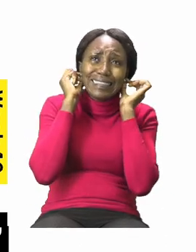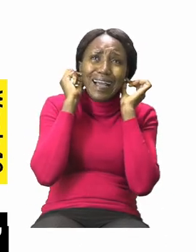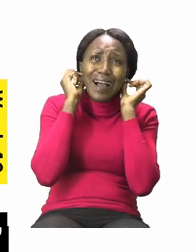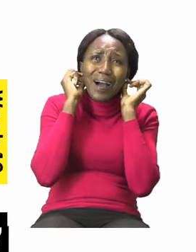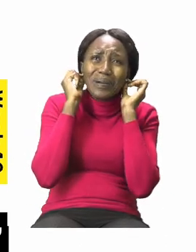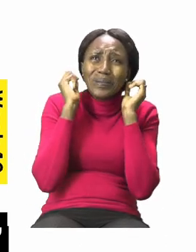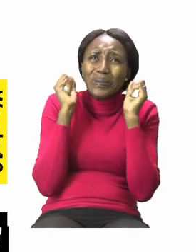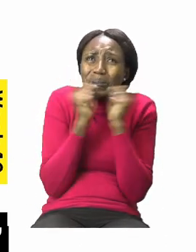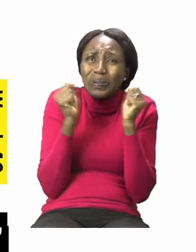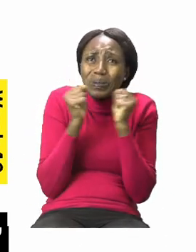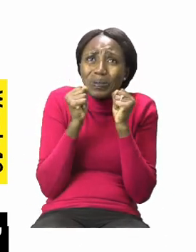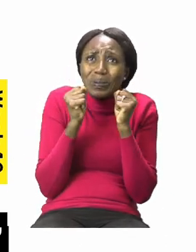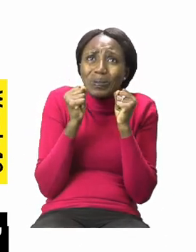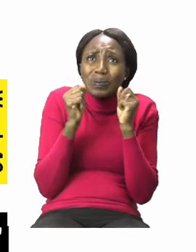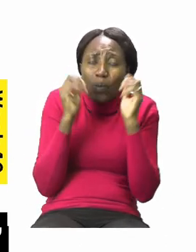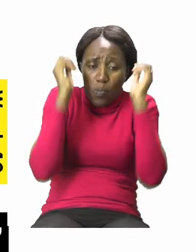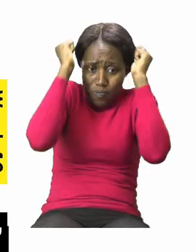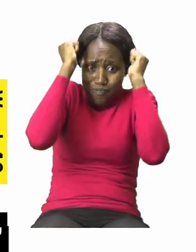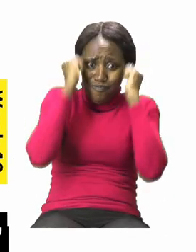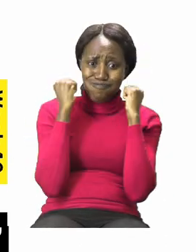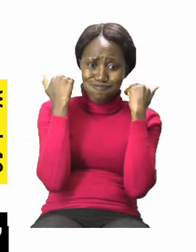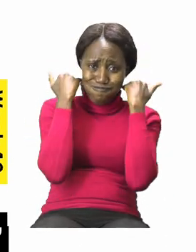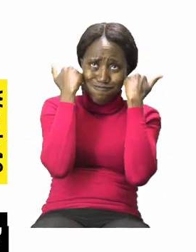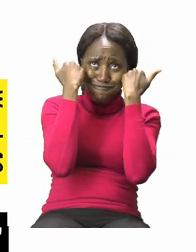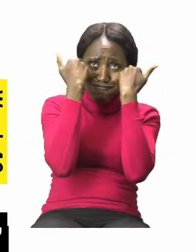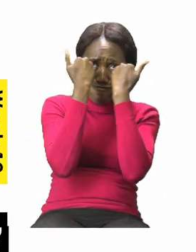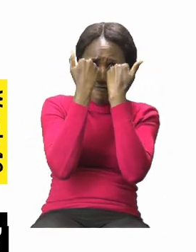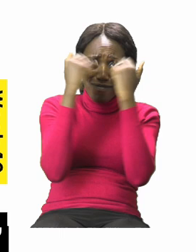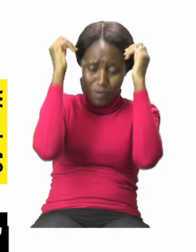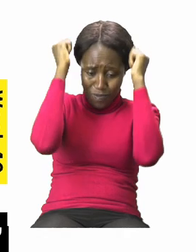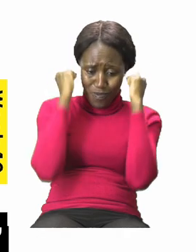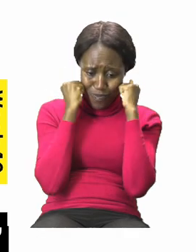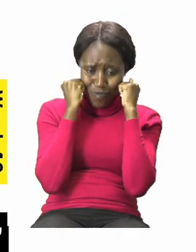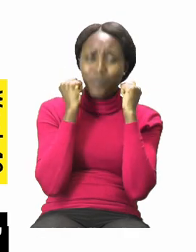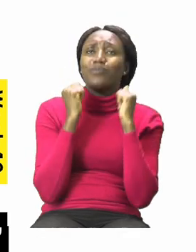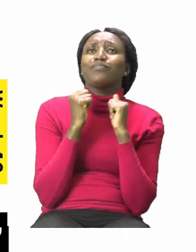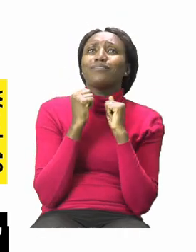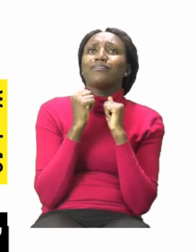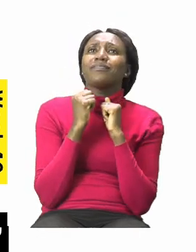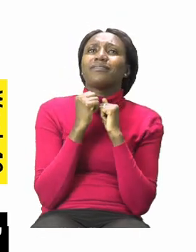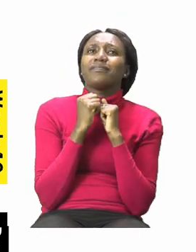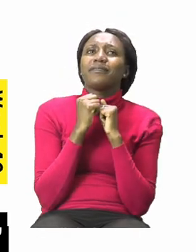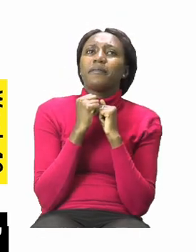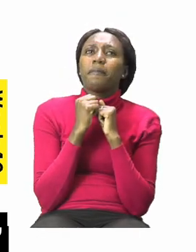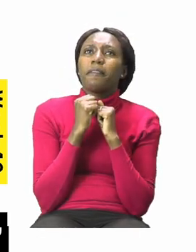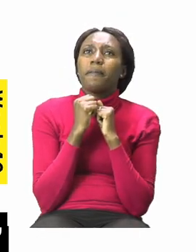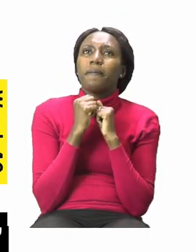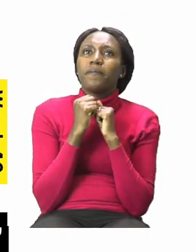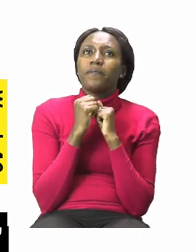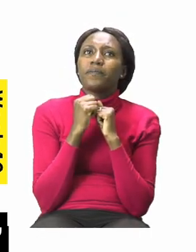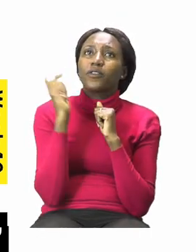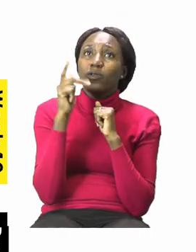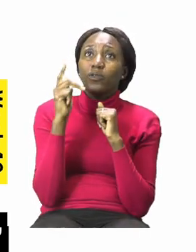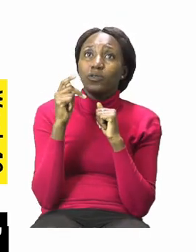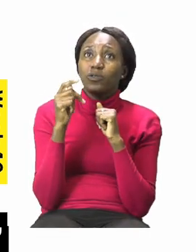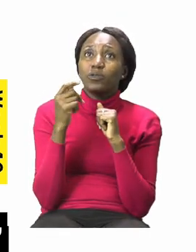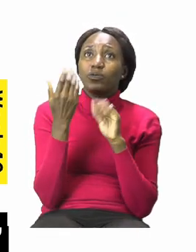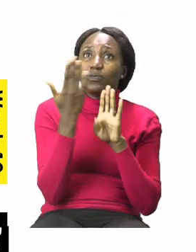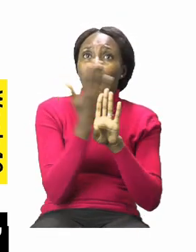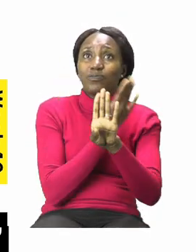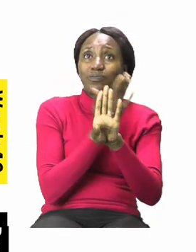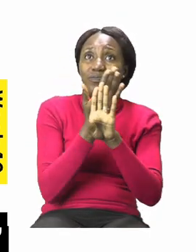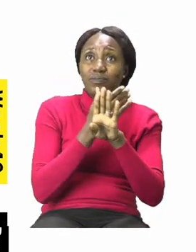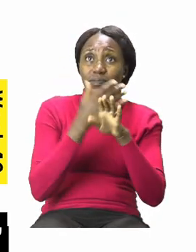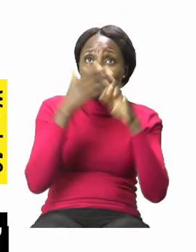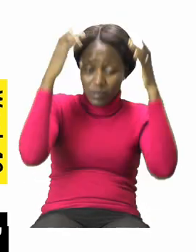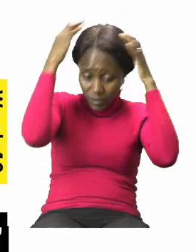We can always have a beanie on. Now the beanie is not just for the ears it's also for the head as well.